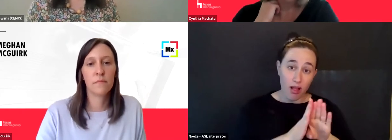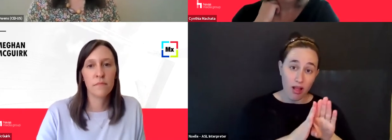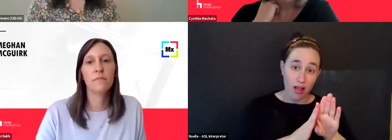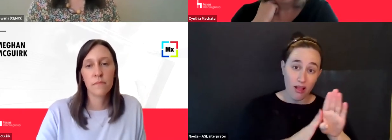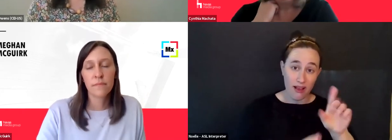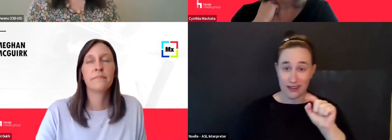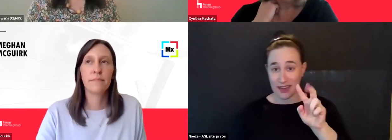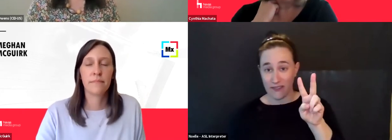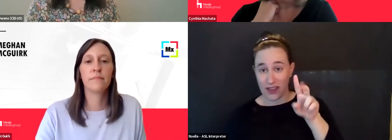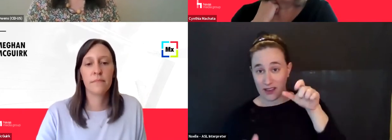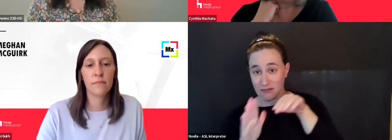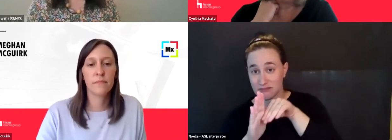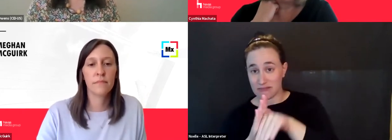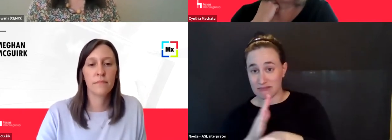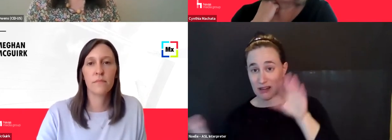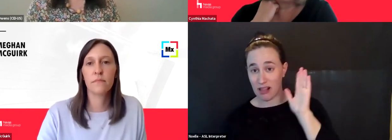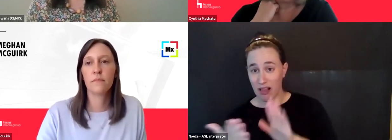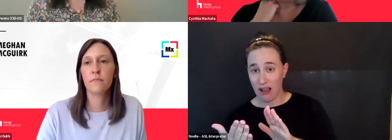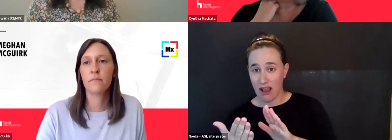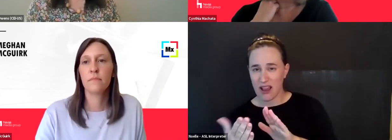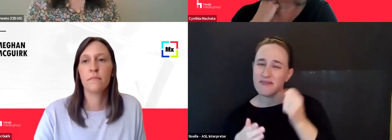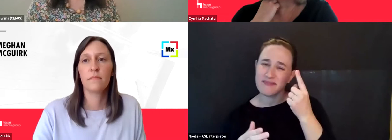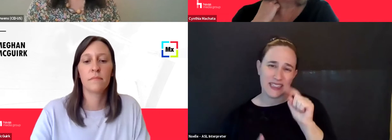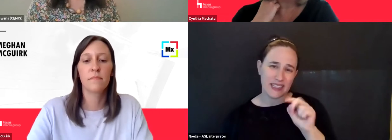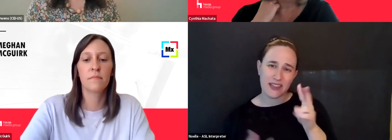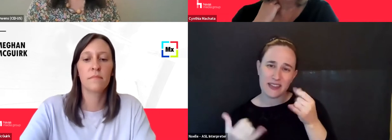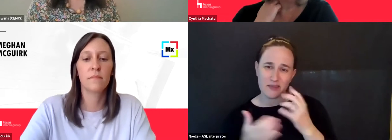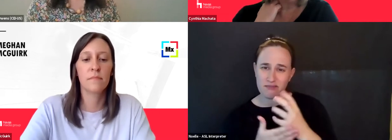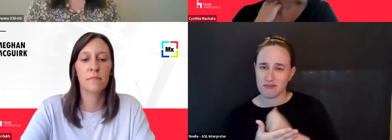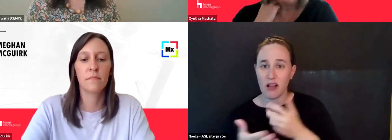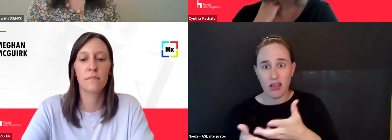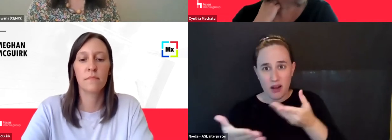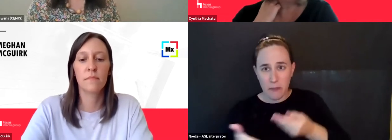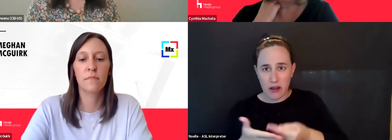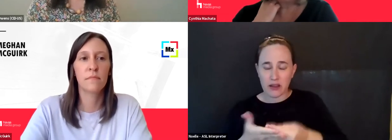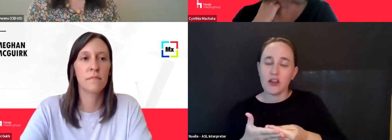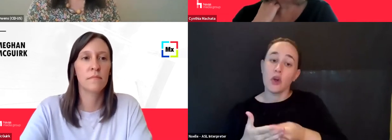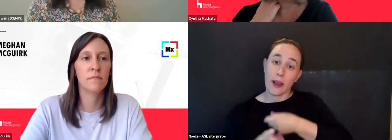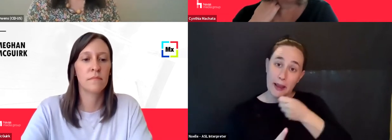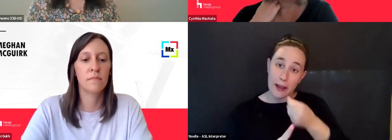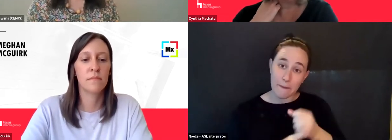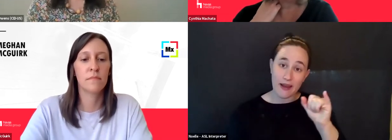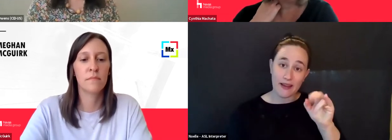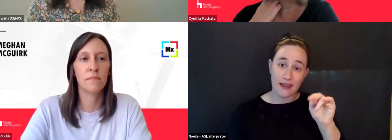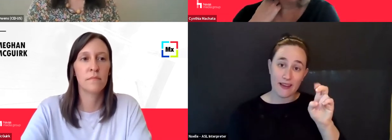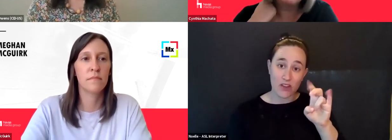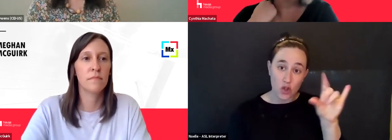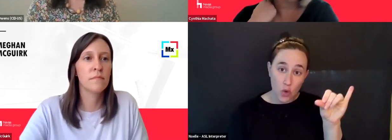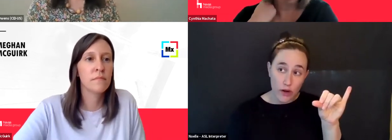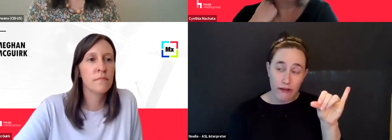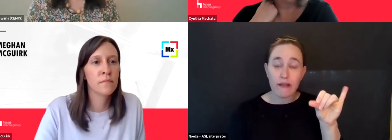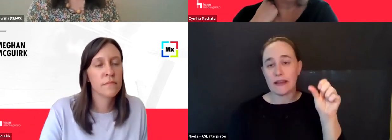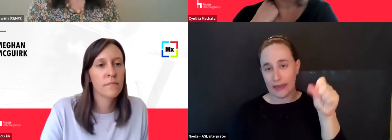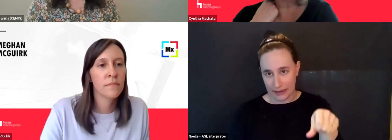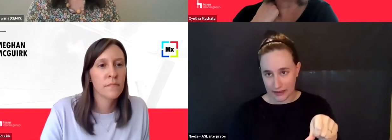money, you know? So, you know, will it affect our inventory? Yes. Do we need to try to find solves for it? Yes.